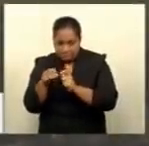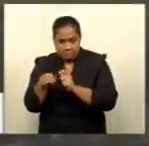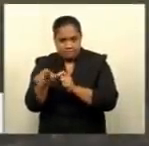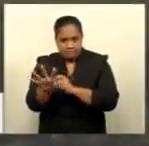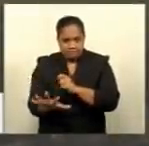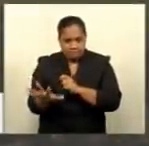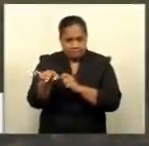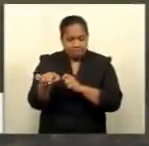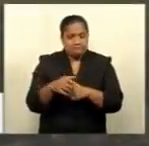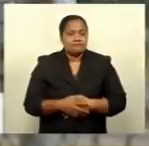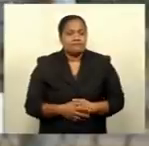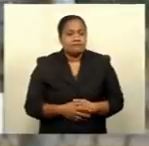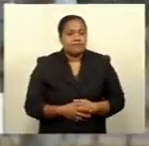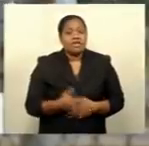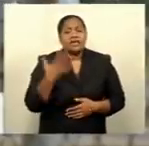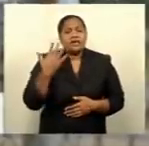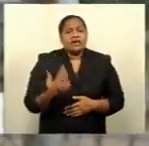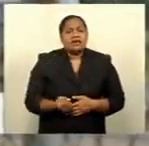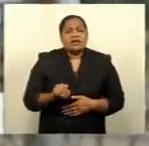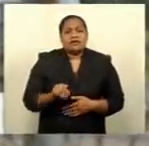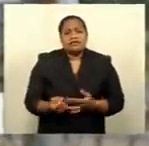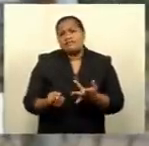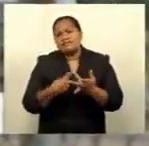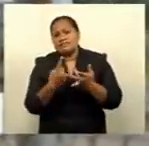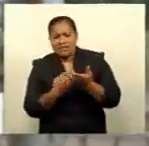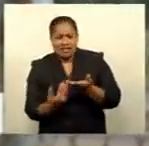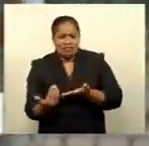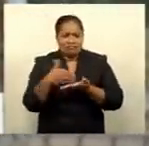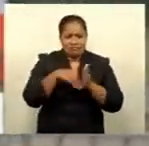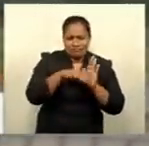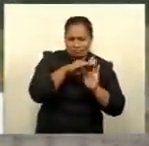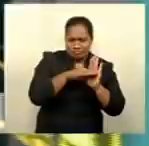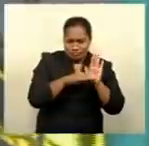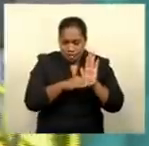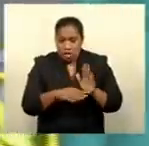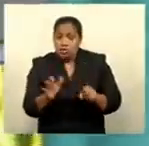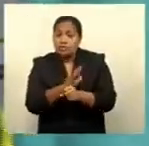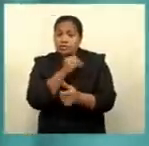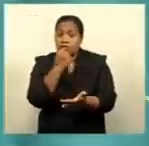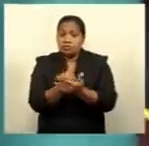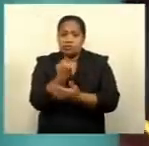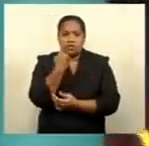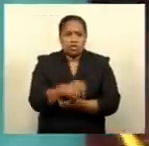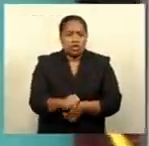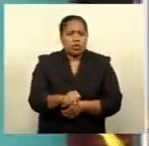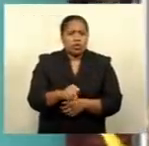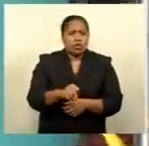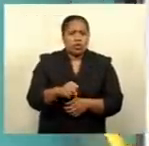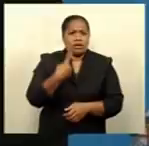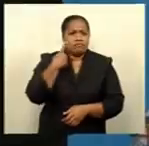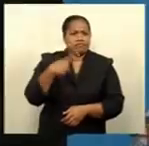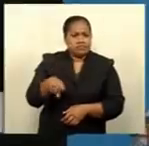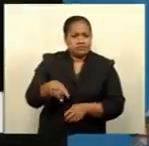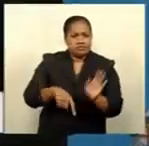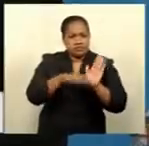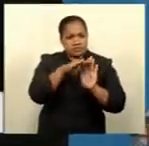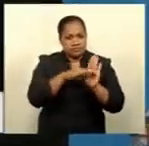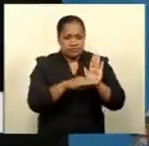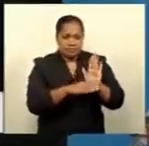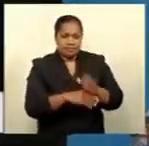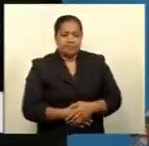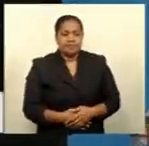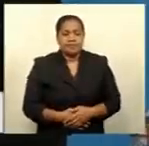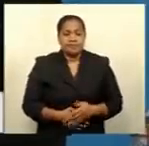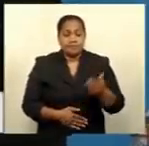enforcing additional measures to strengthen the quarantine operations to ensure there is no breach. We are establishing a slot management